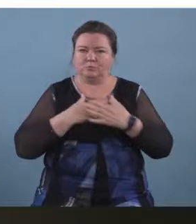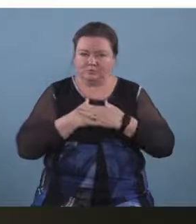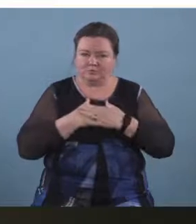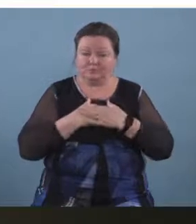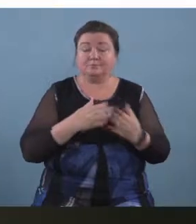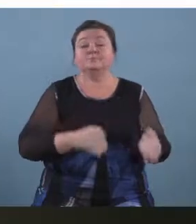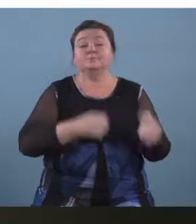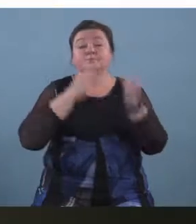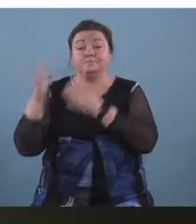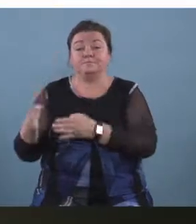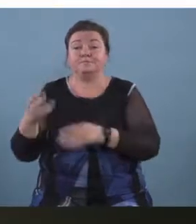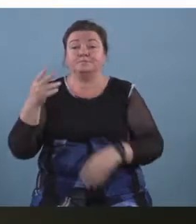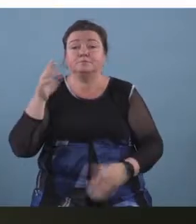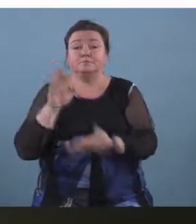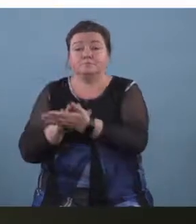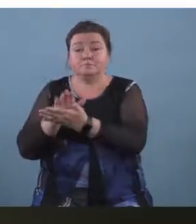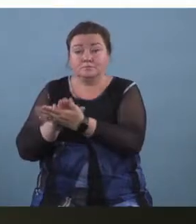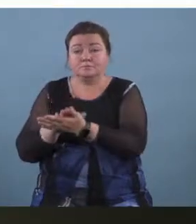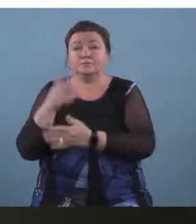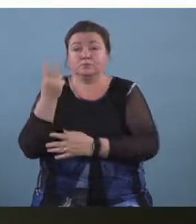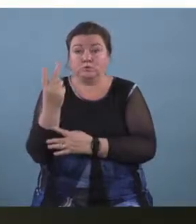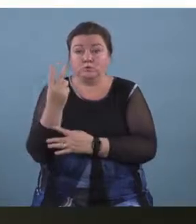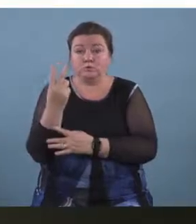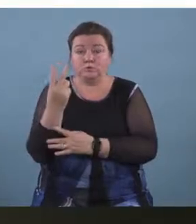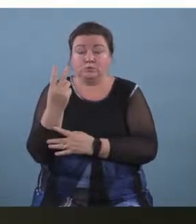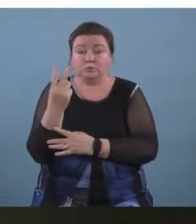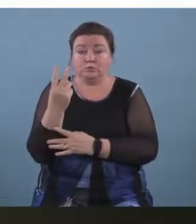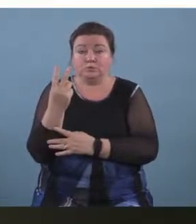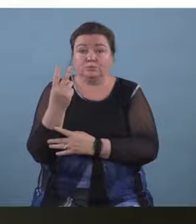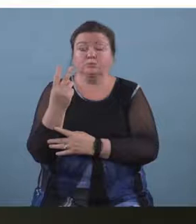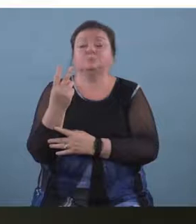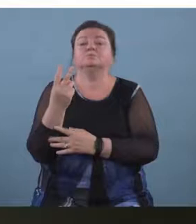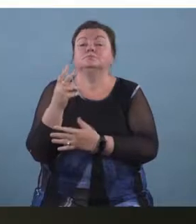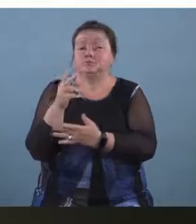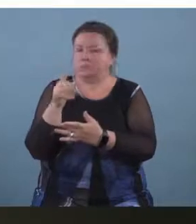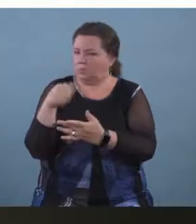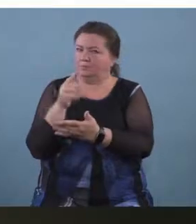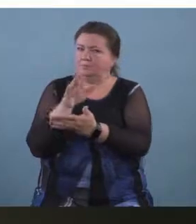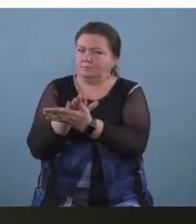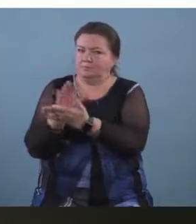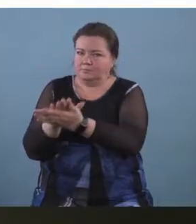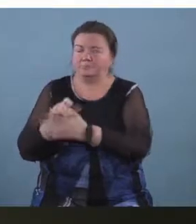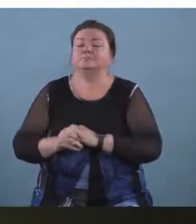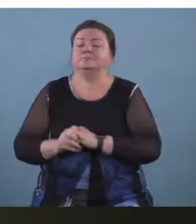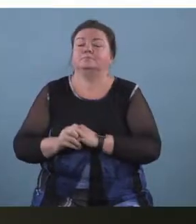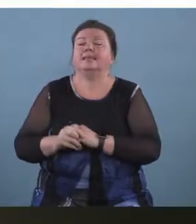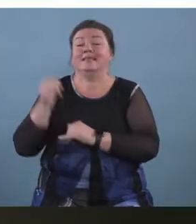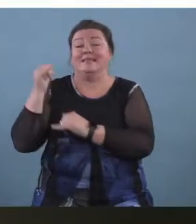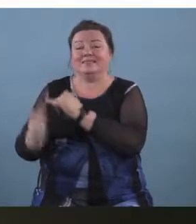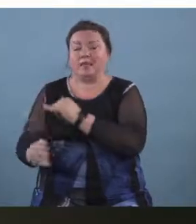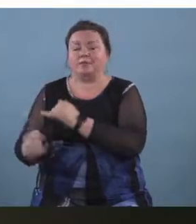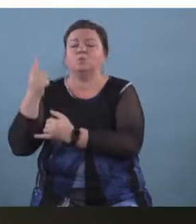two beats within the post okay keep it and then the last one is one beat